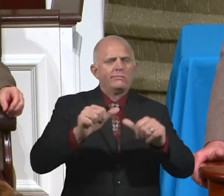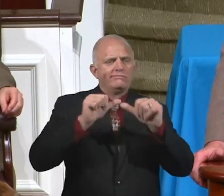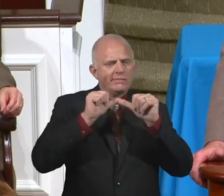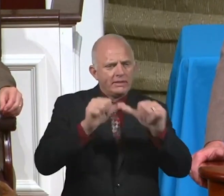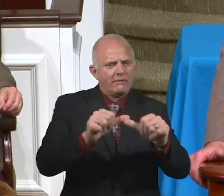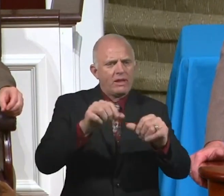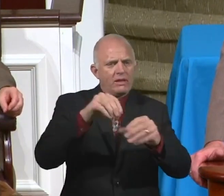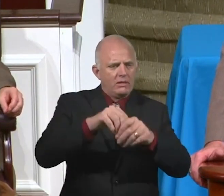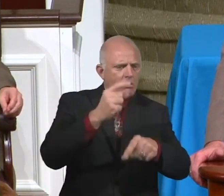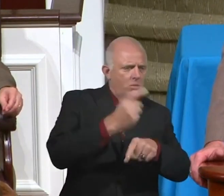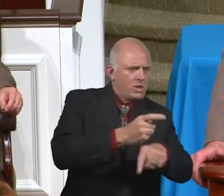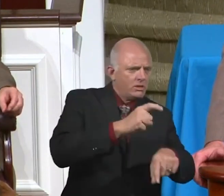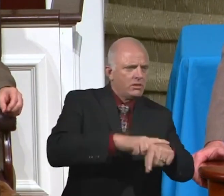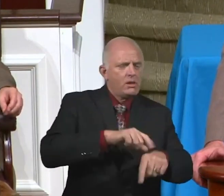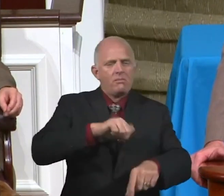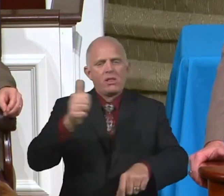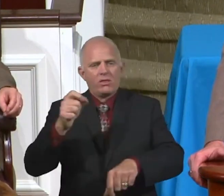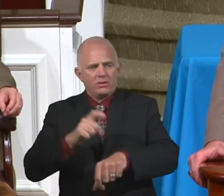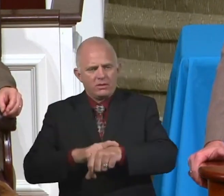of season.